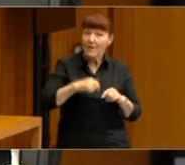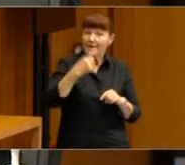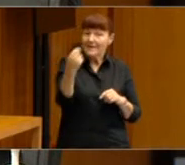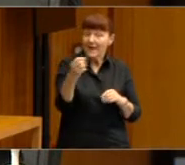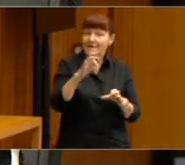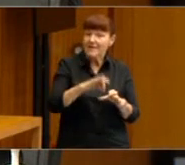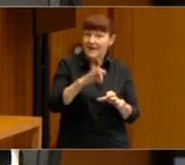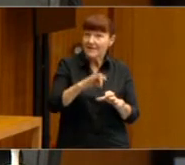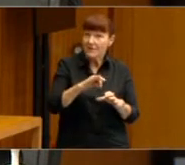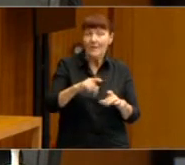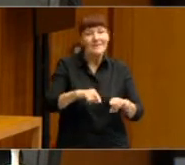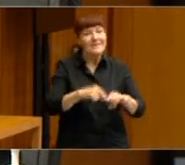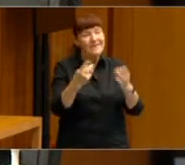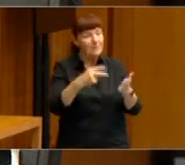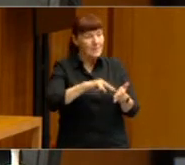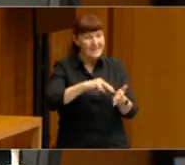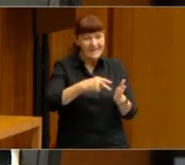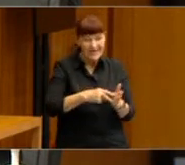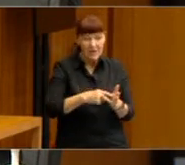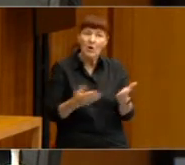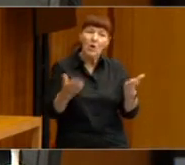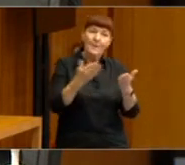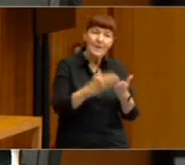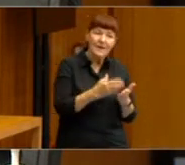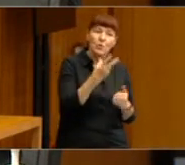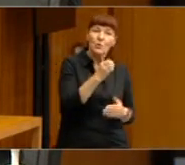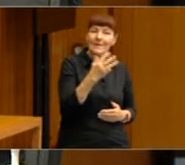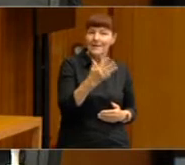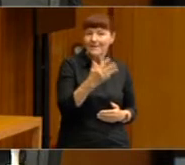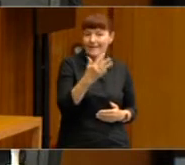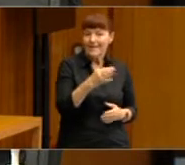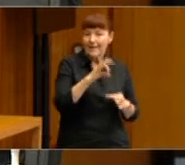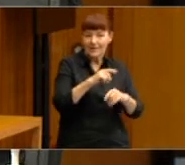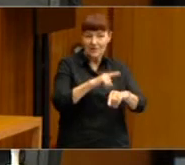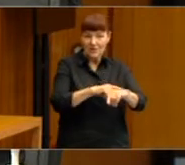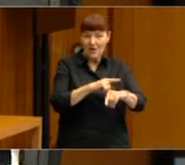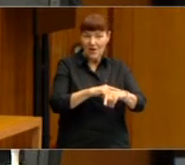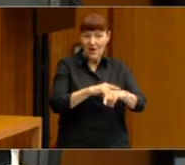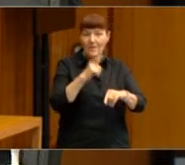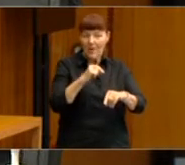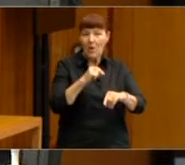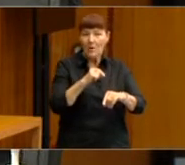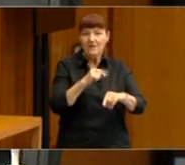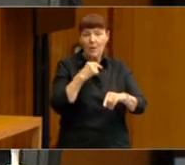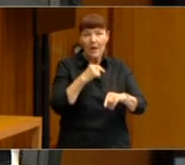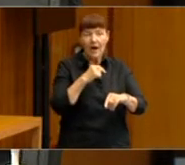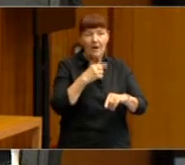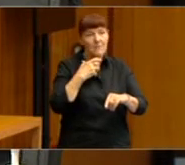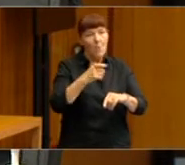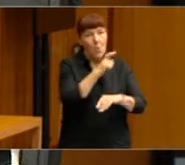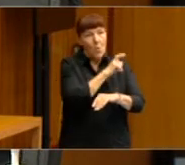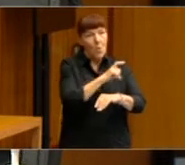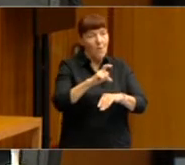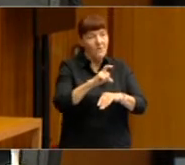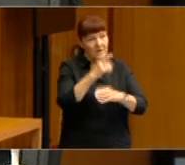election, we are in a different position than we were in 2019 election because of this increased confidence in the current government,